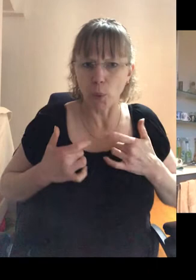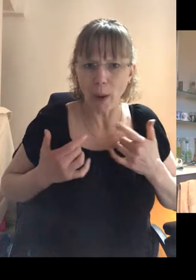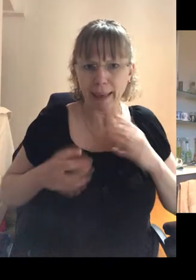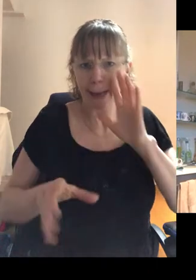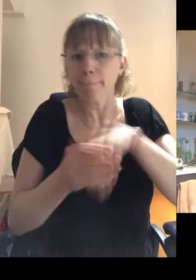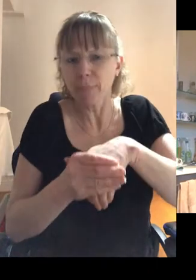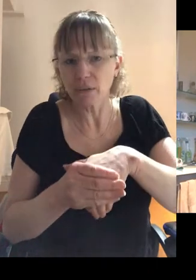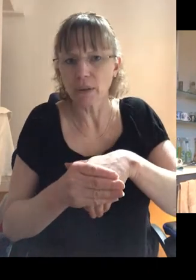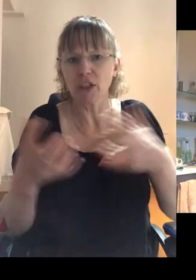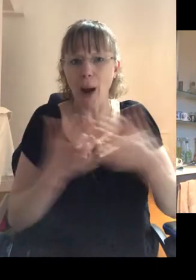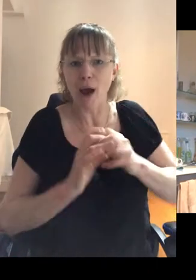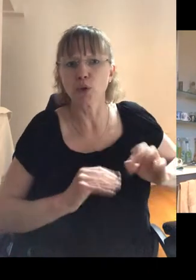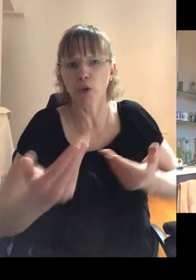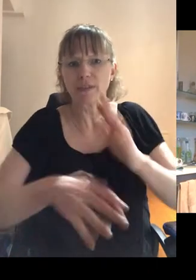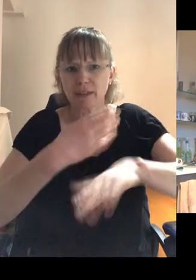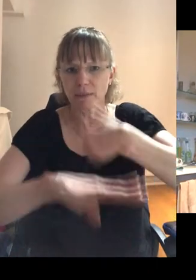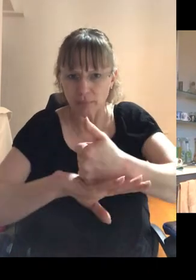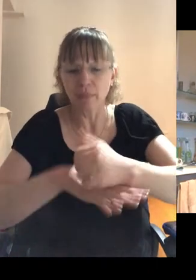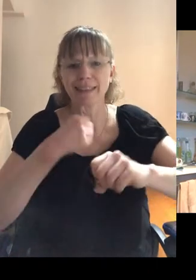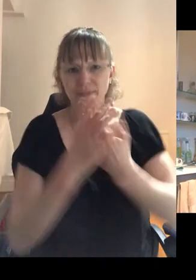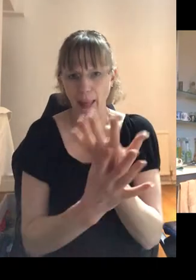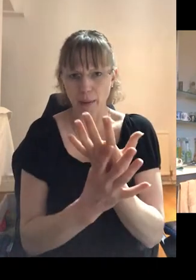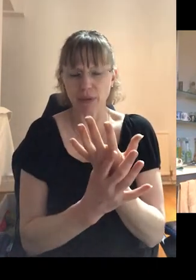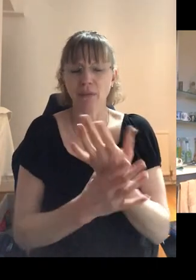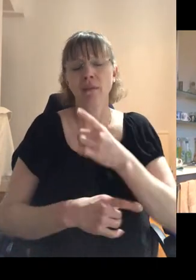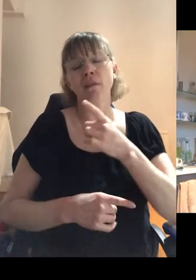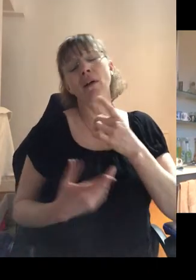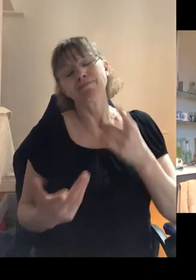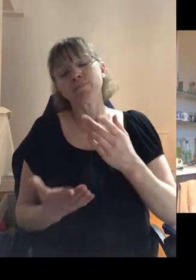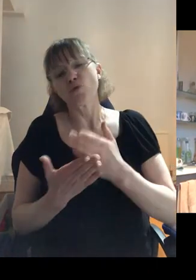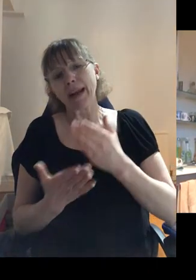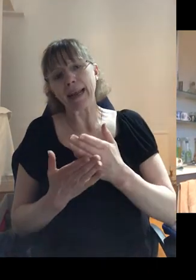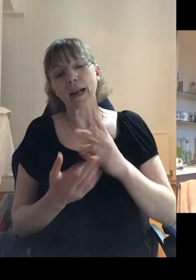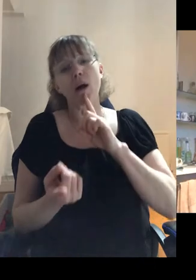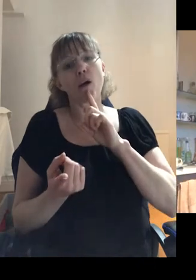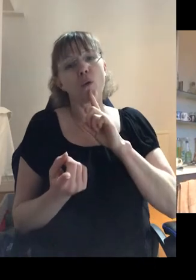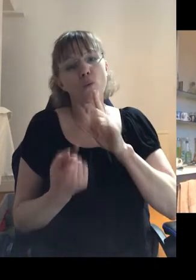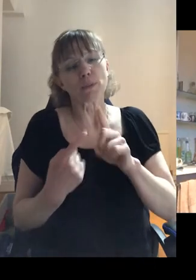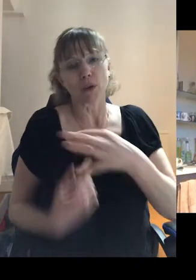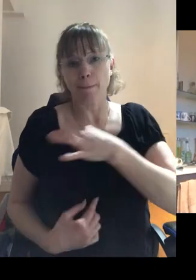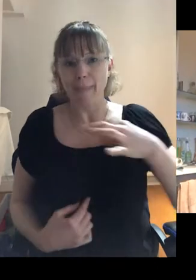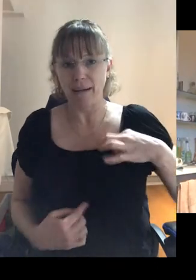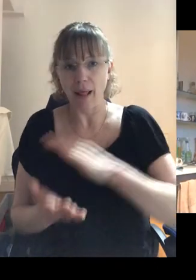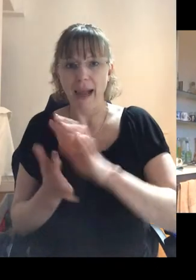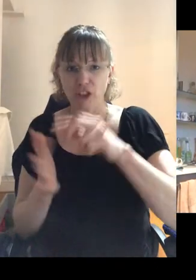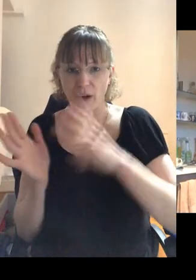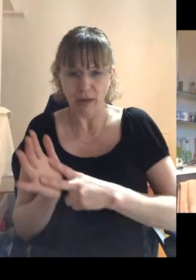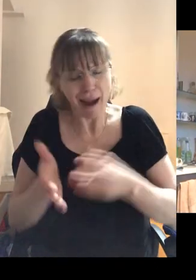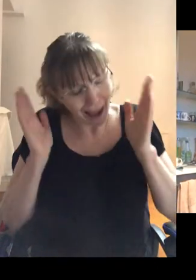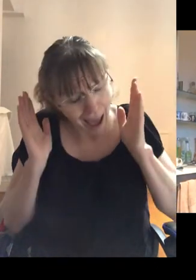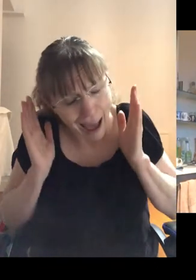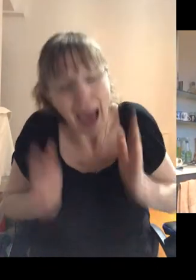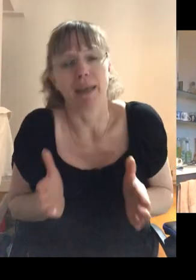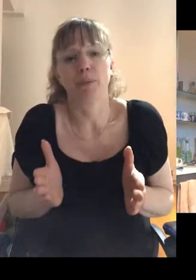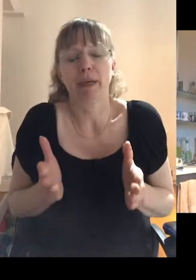because like, like, I think no other condition before the response, the medical response to HIV had to be something